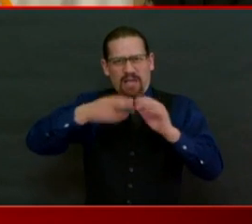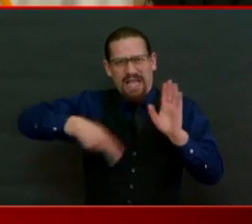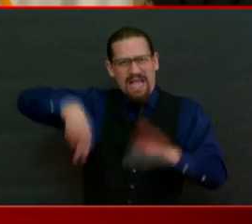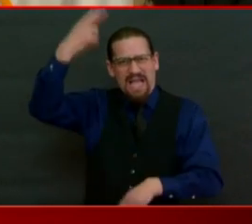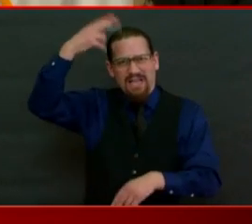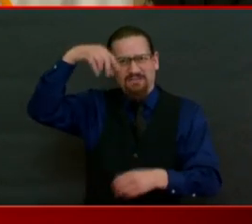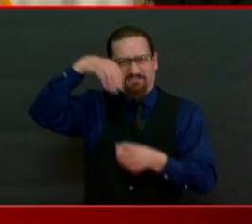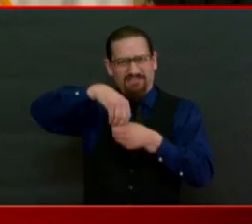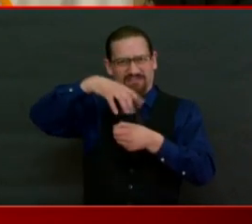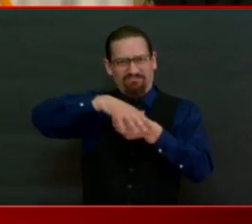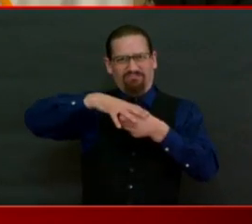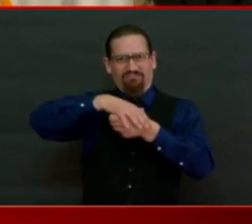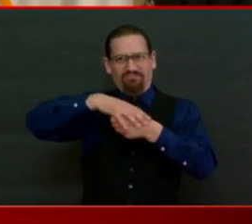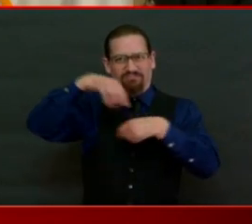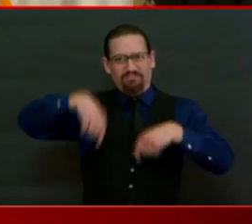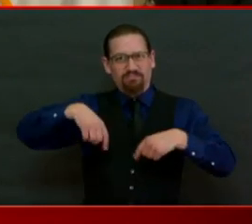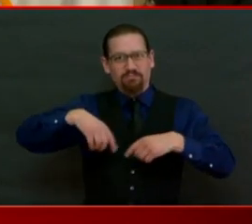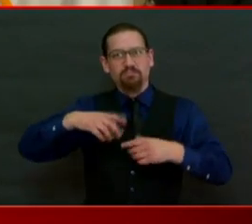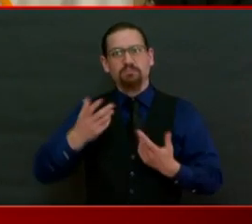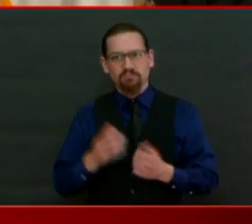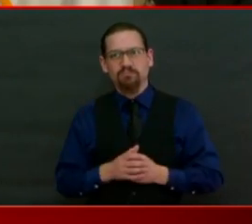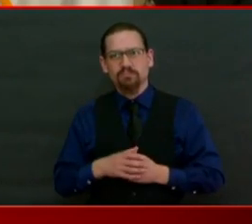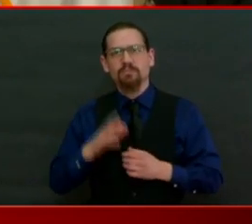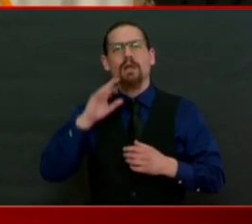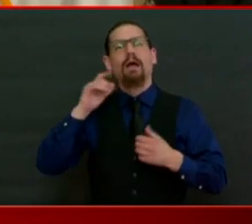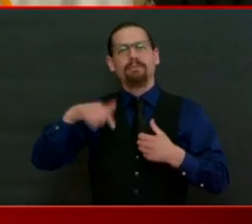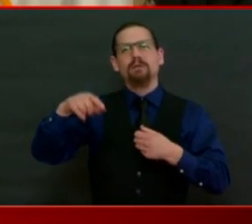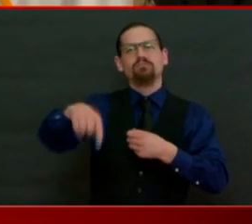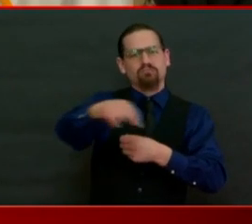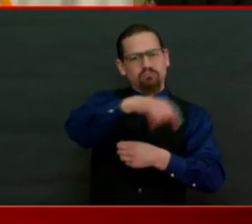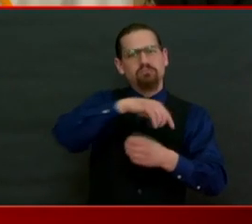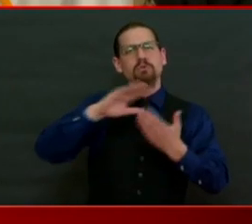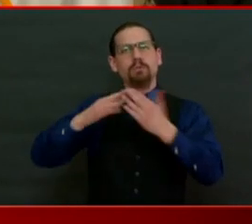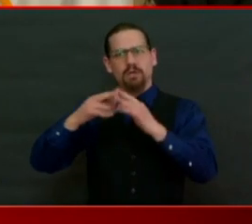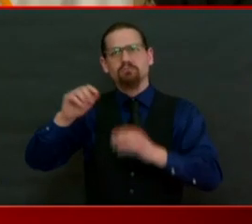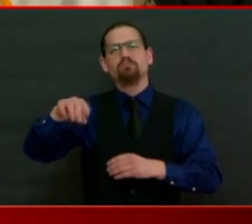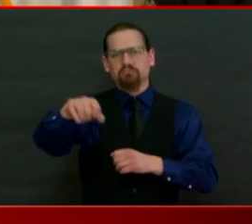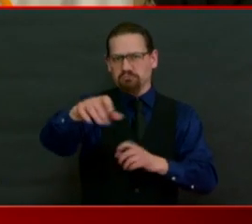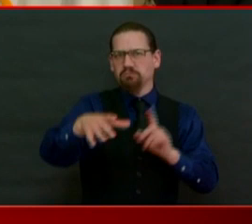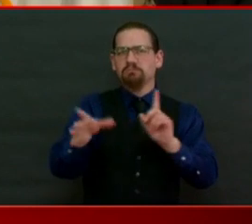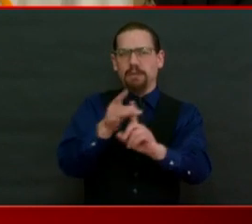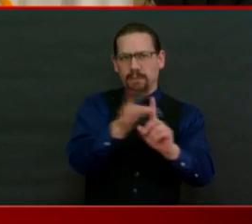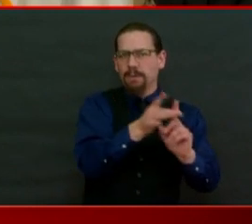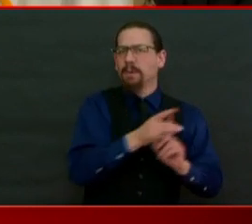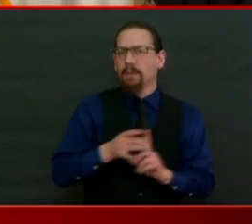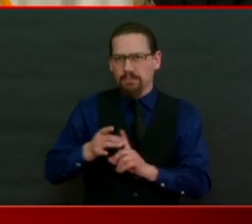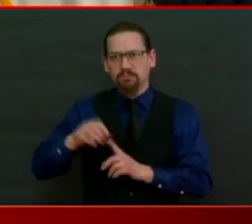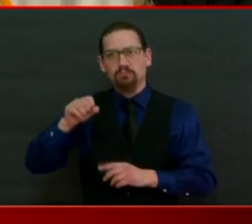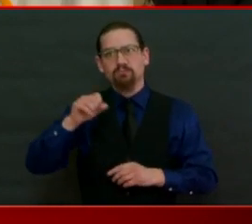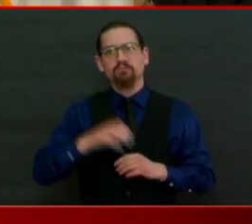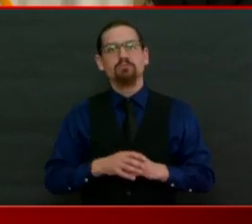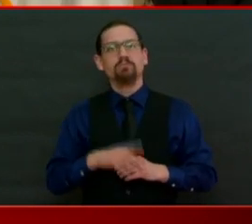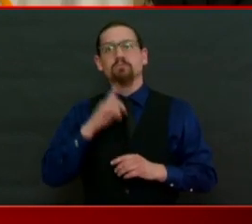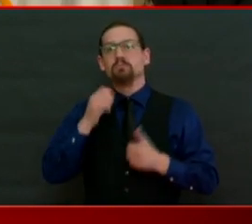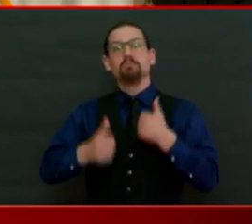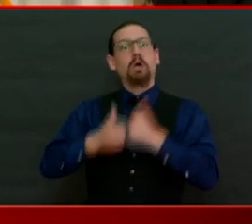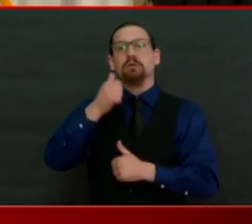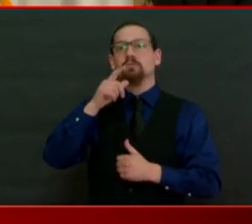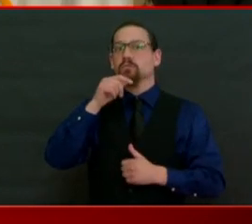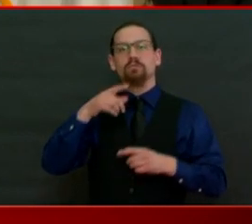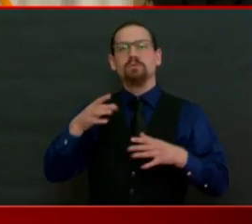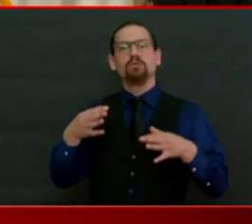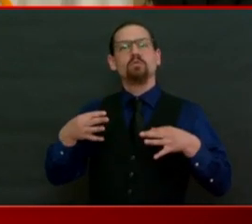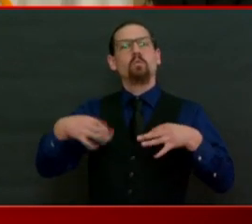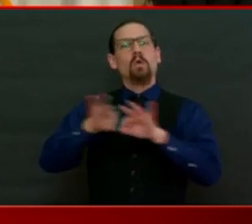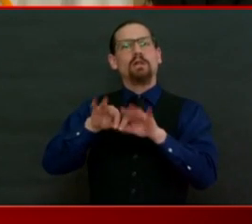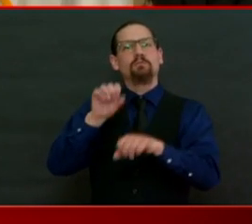proportions of people who are members of the critical infrastructure workforce and need to be able to go into work. So